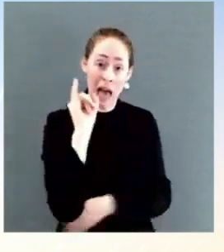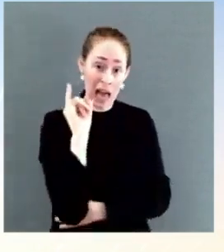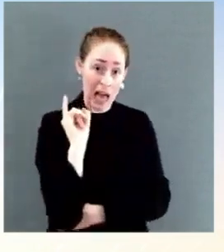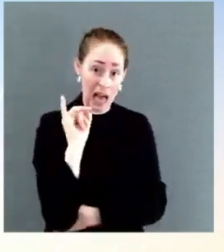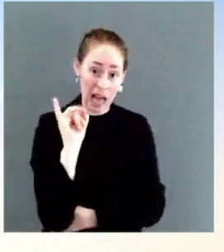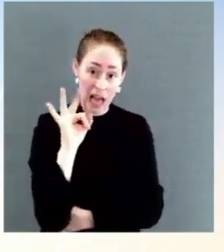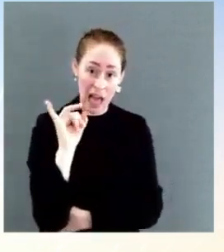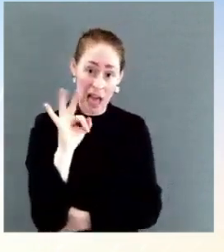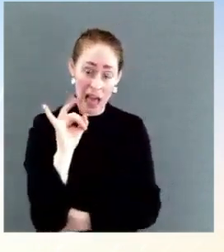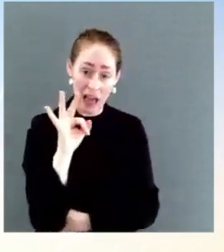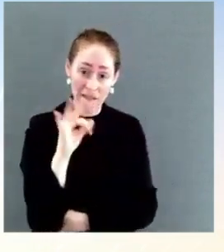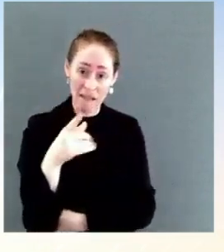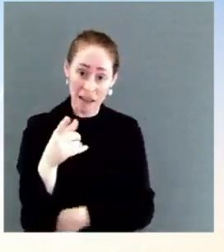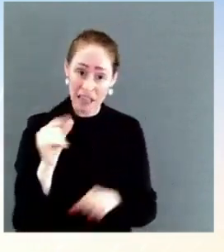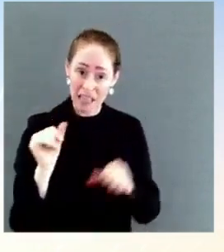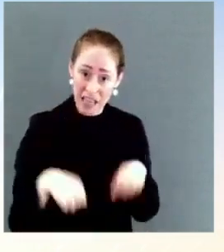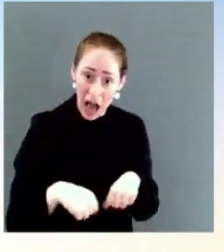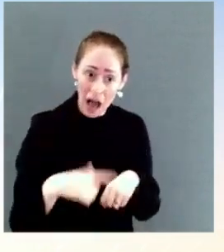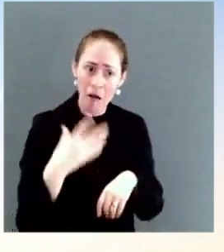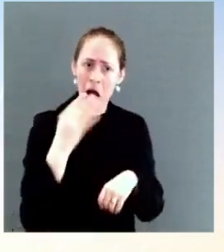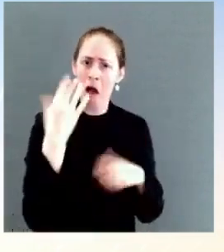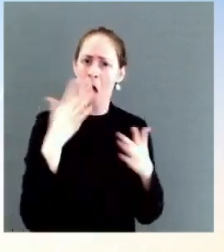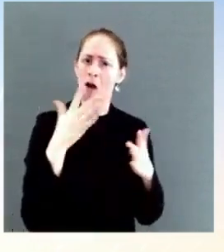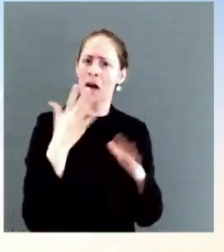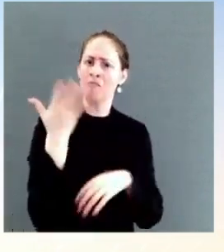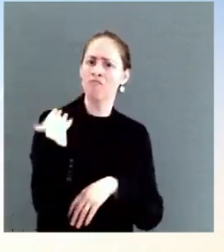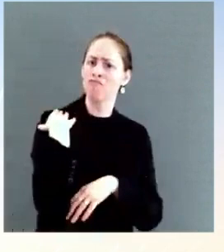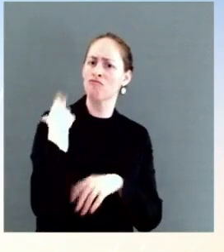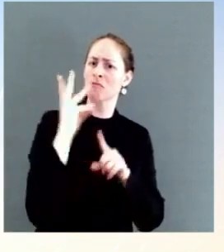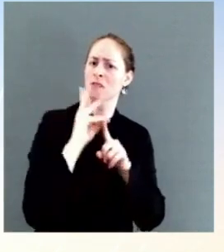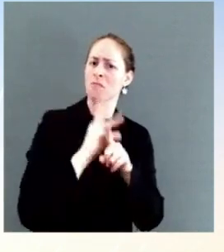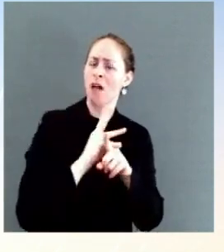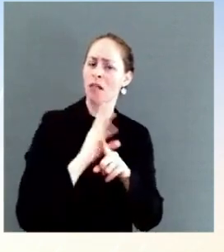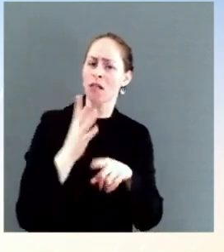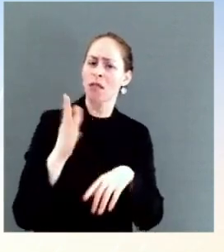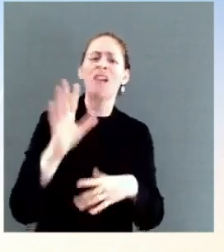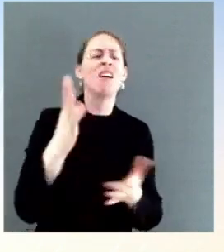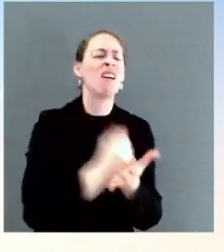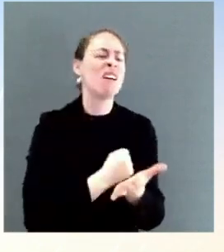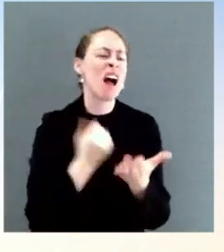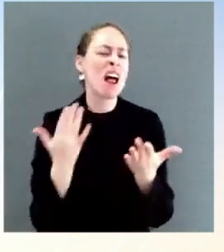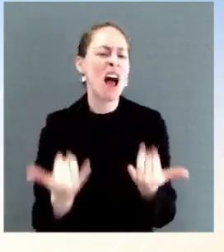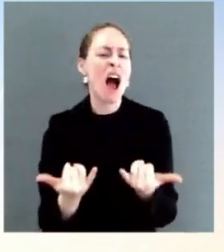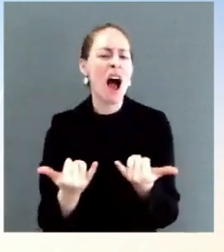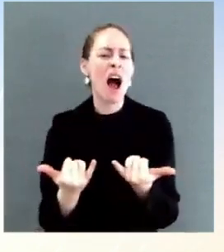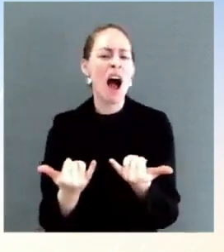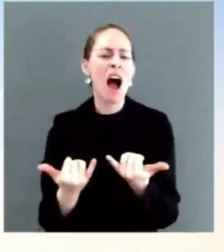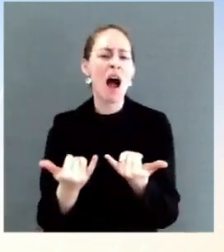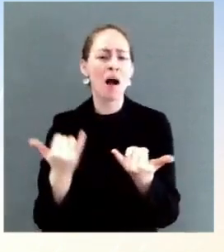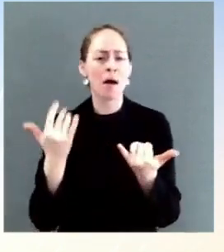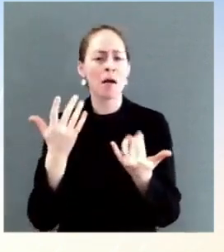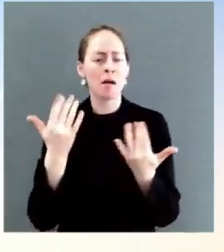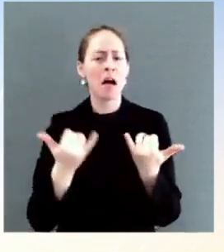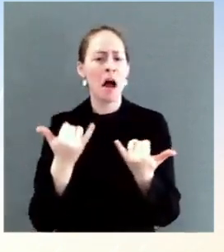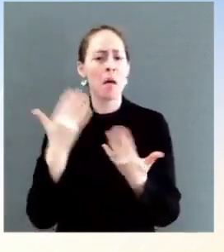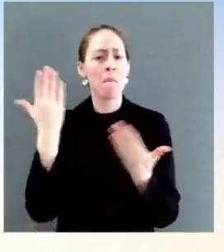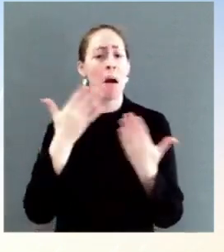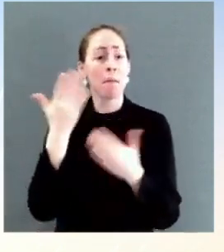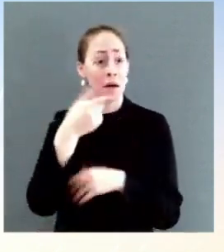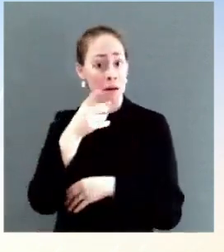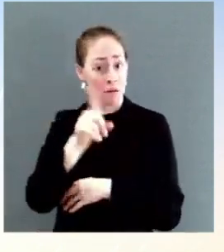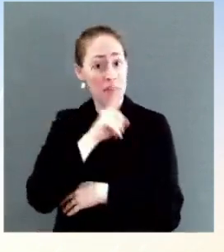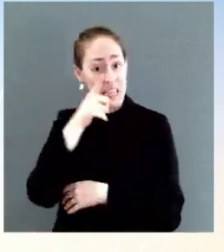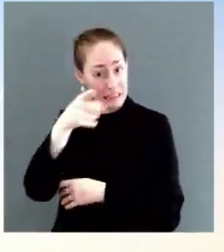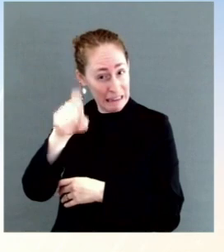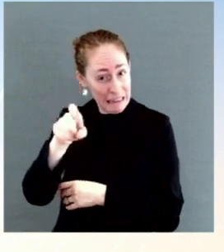need a variant-specific boost. We're preparing for the possibility that we need a variant-specific boost. And that's what the